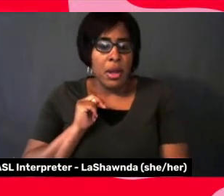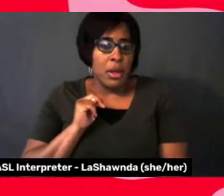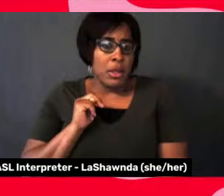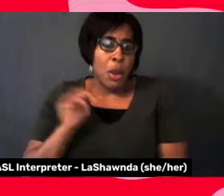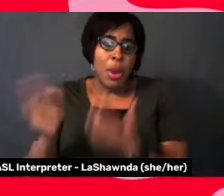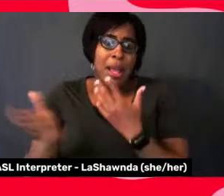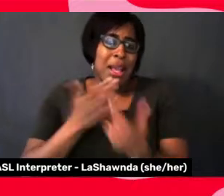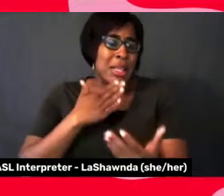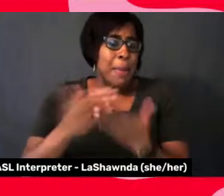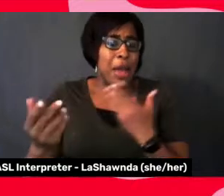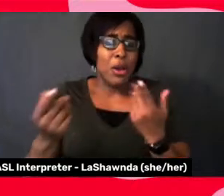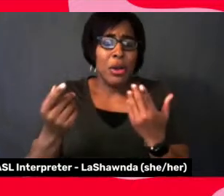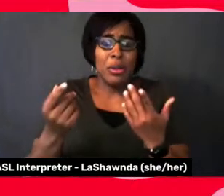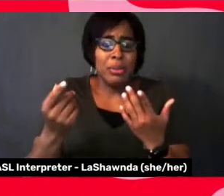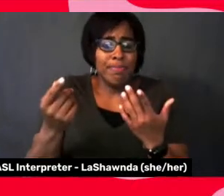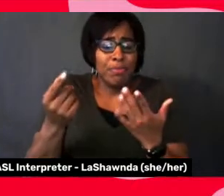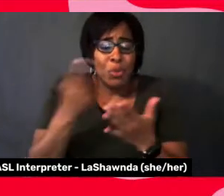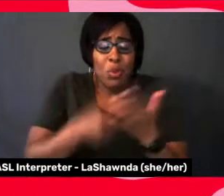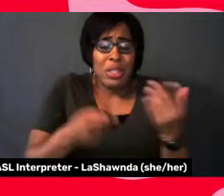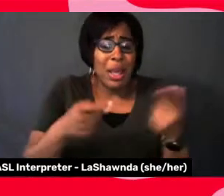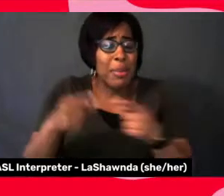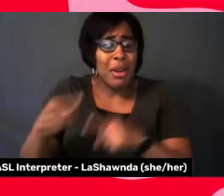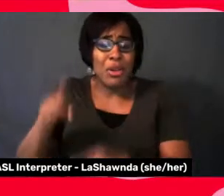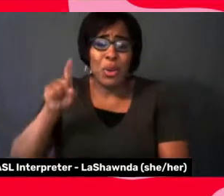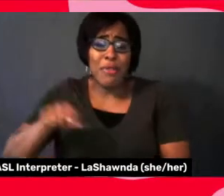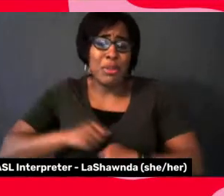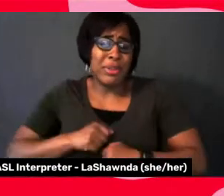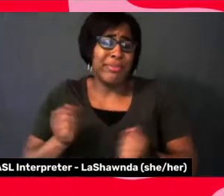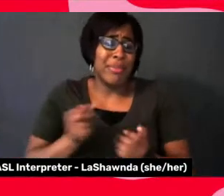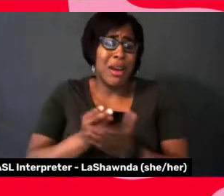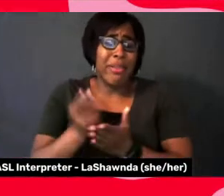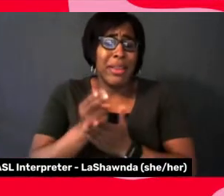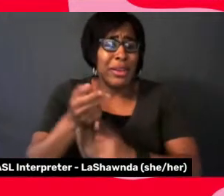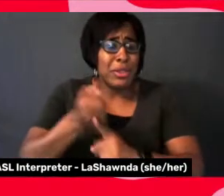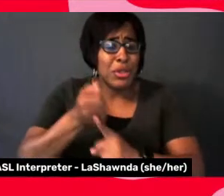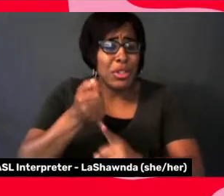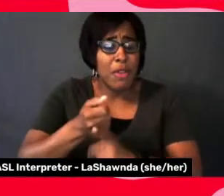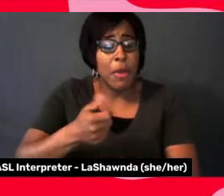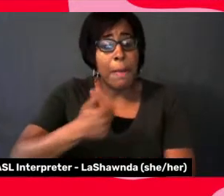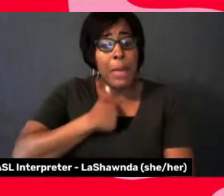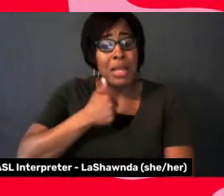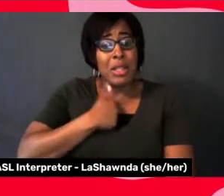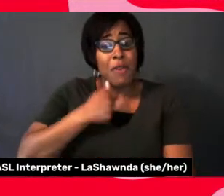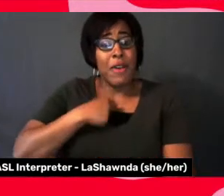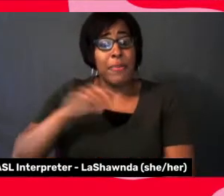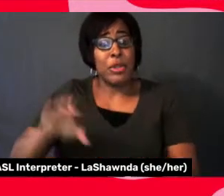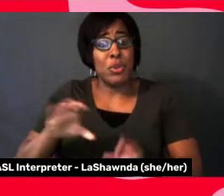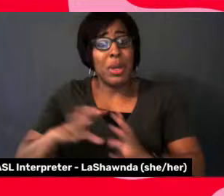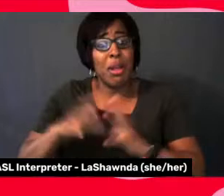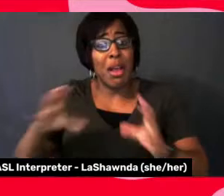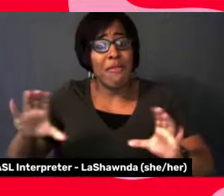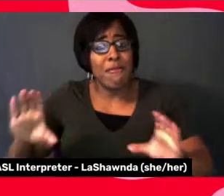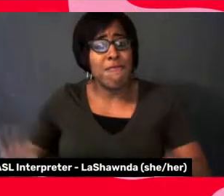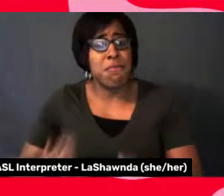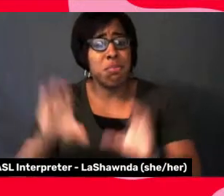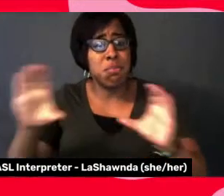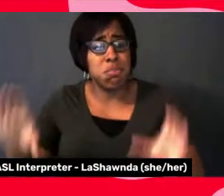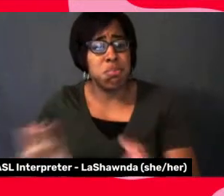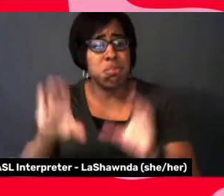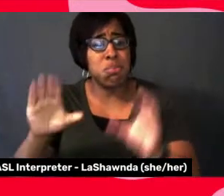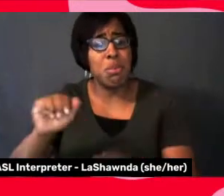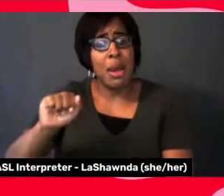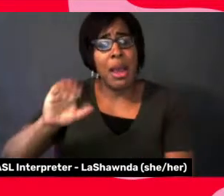authentic to who you are. know, like, I've been doing a lot of activism work and just like, we've been talking about just